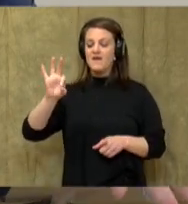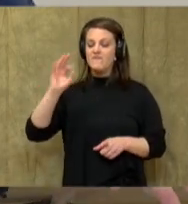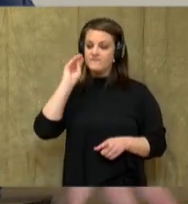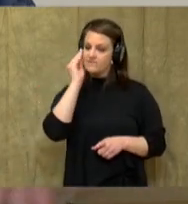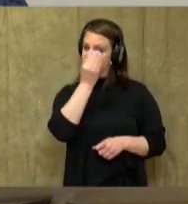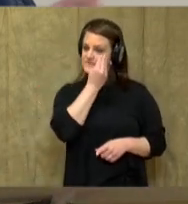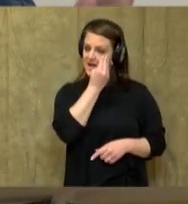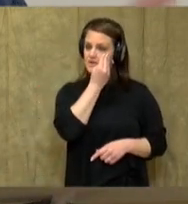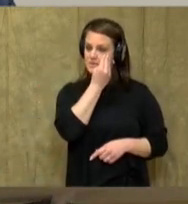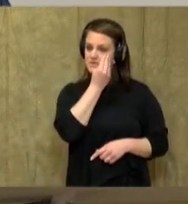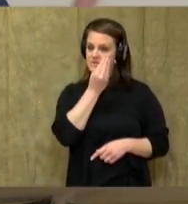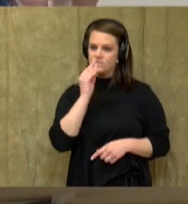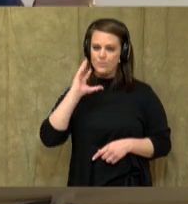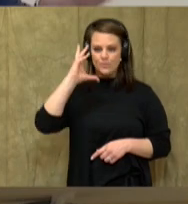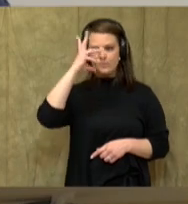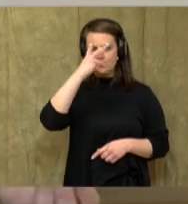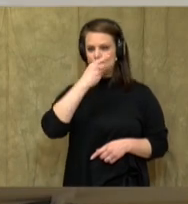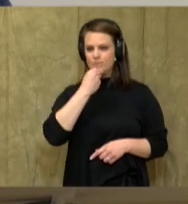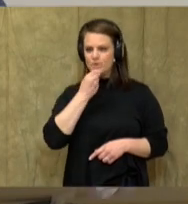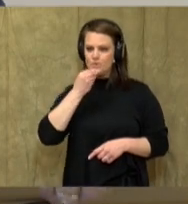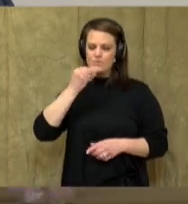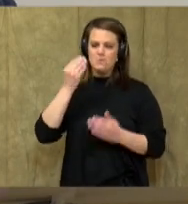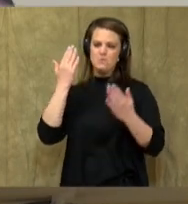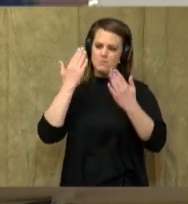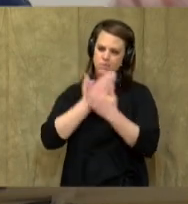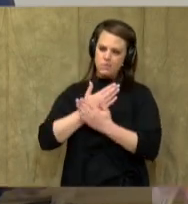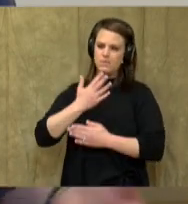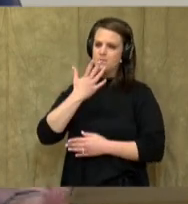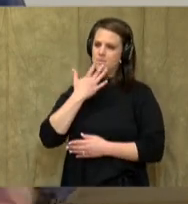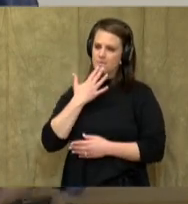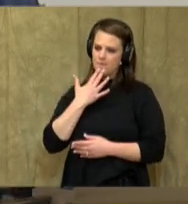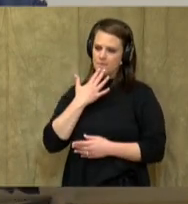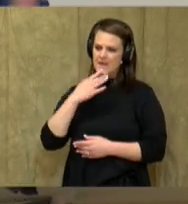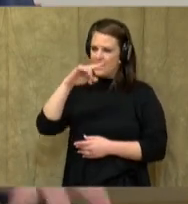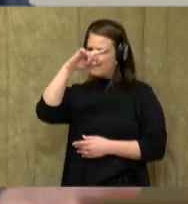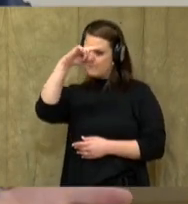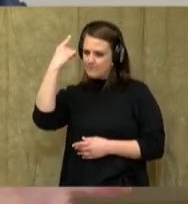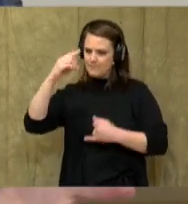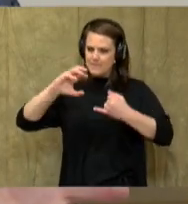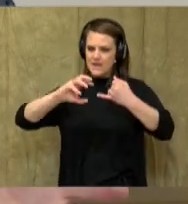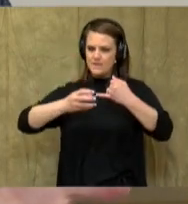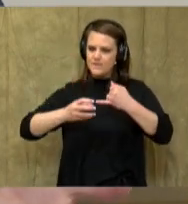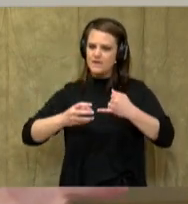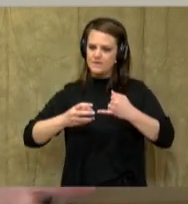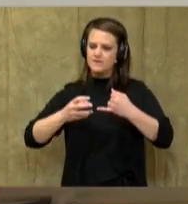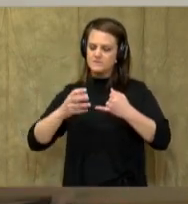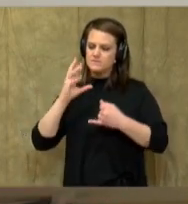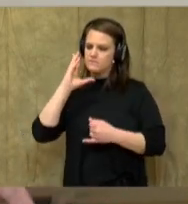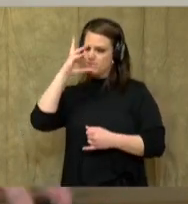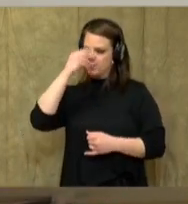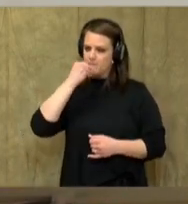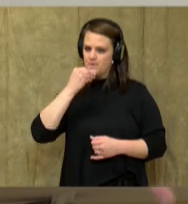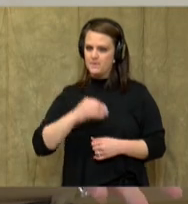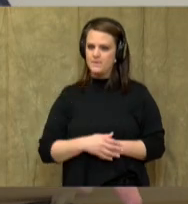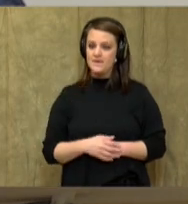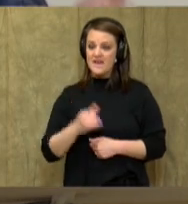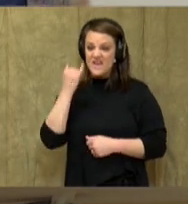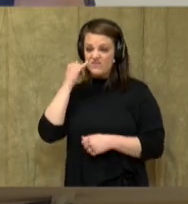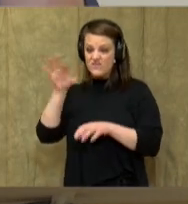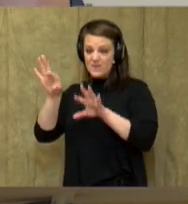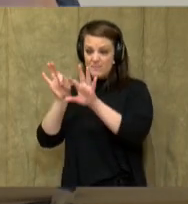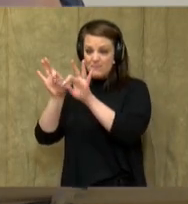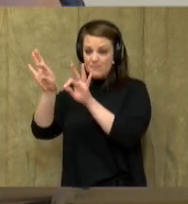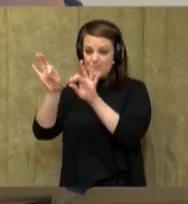and things like that that had beautiful deep colors and like blackberries with their pretty colors too. If you've ever picked